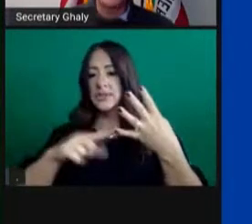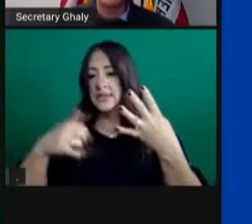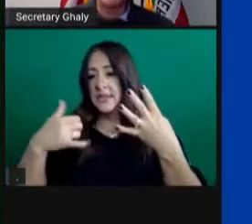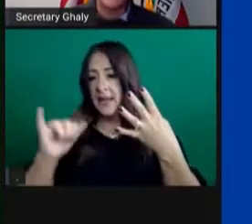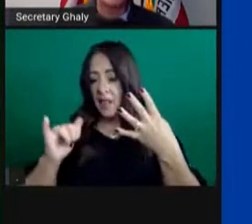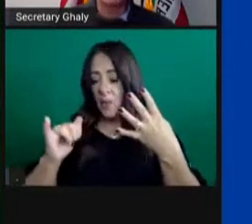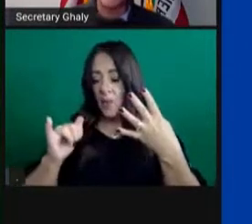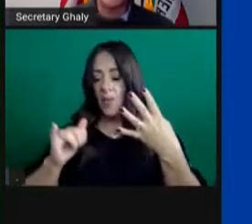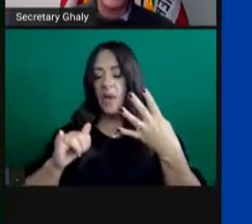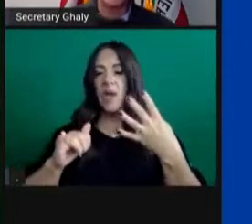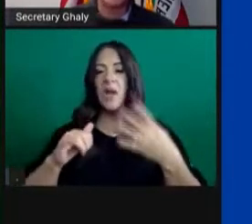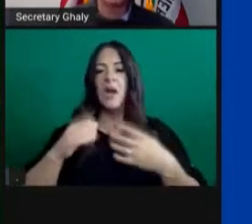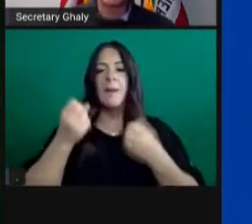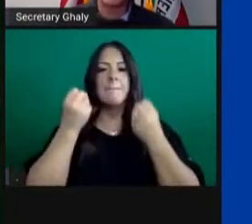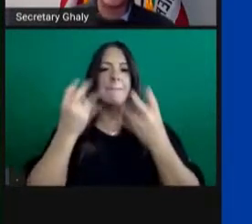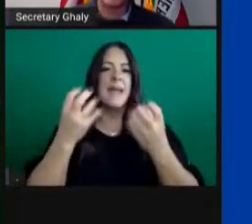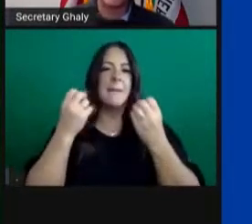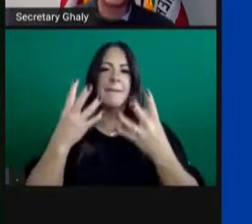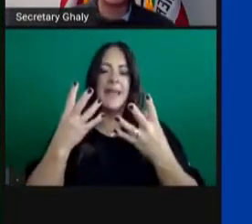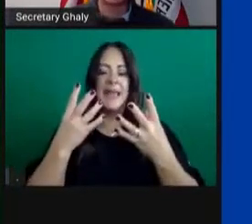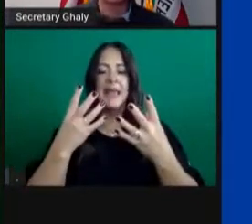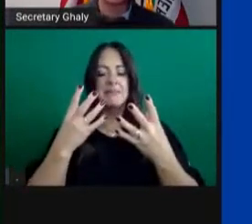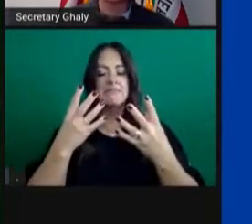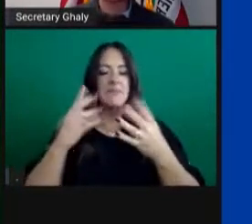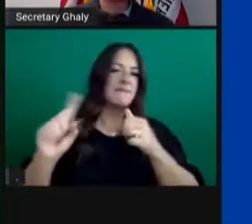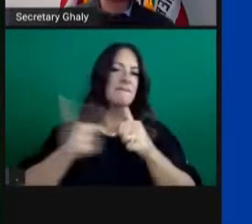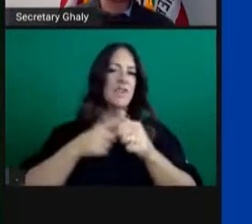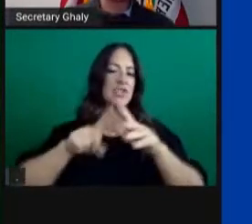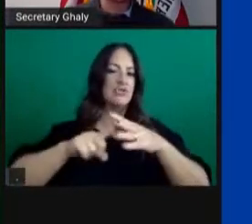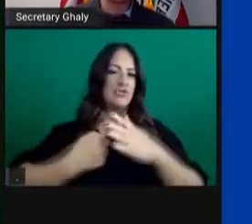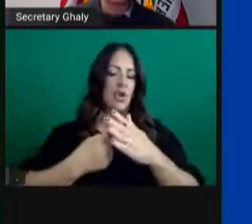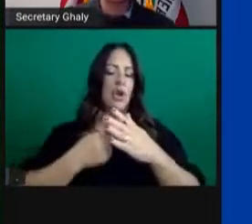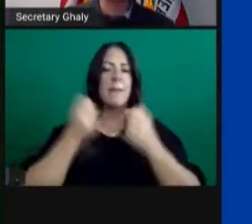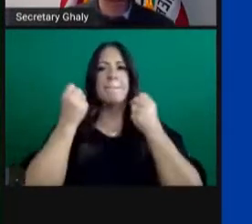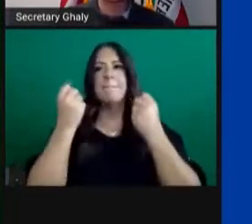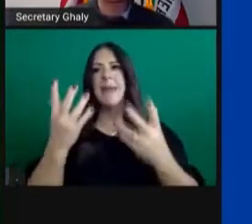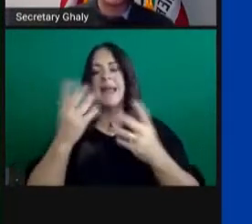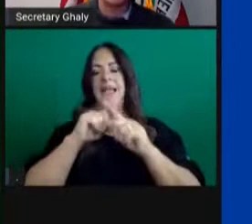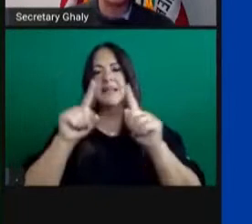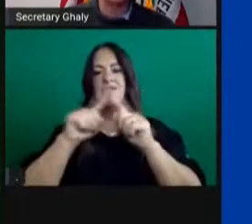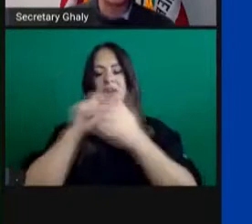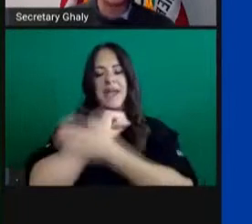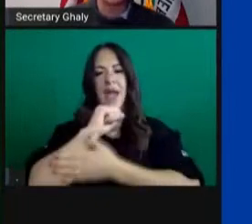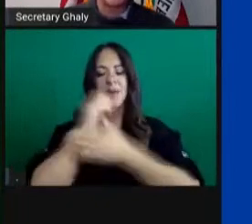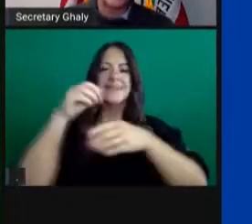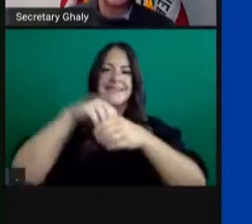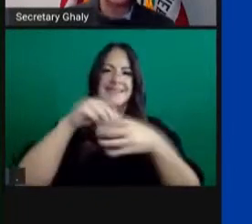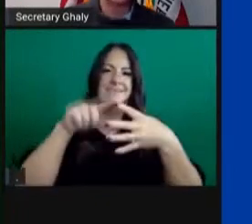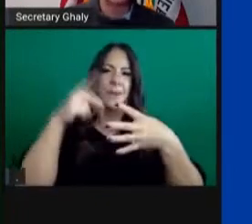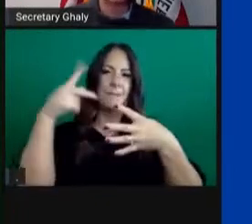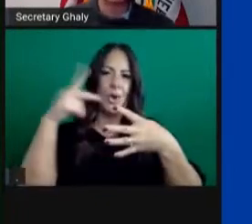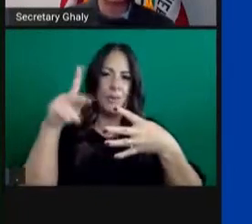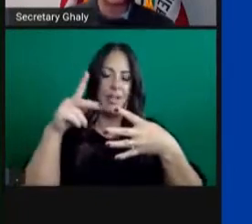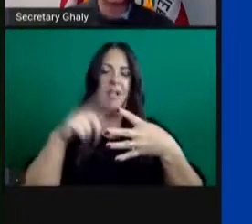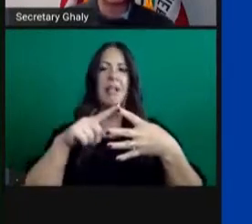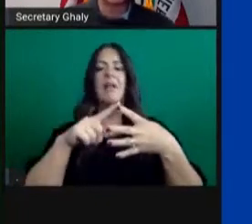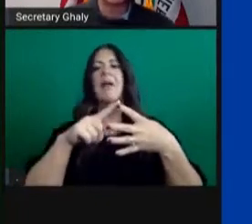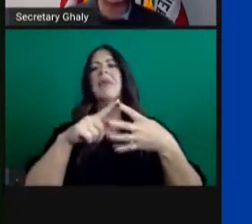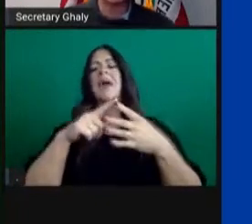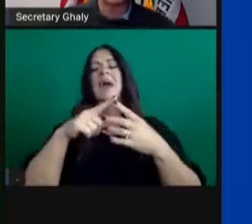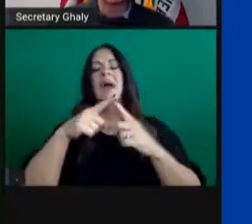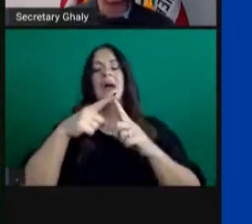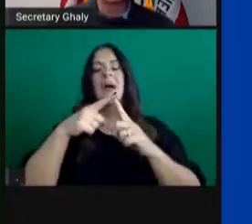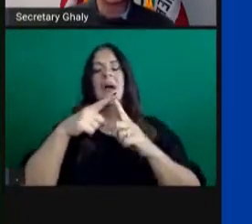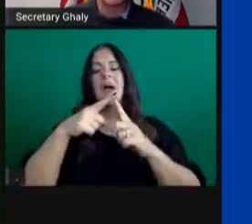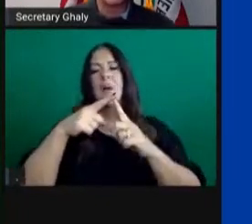Early on, many, many counties were in purple and we spent the better of two months moving counties through these